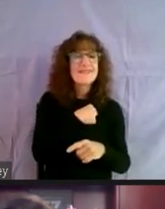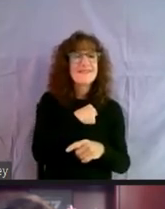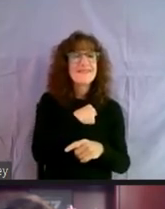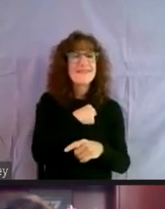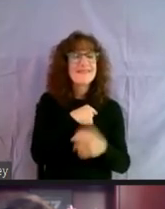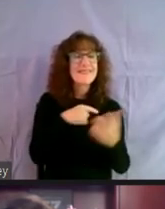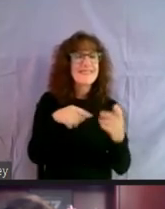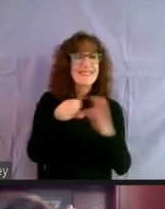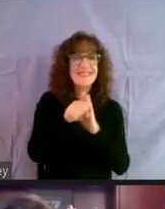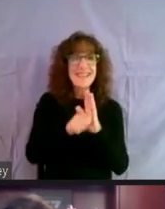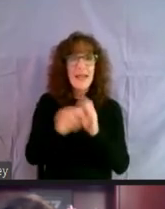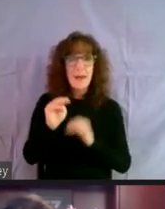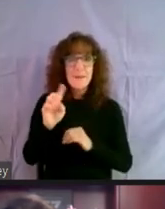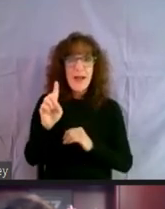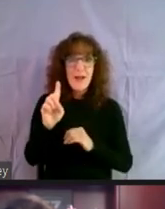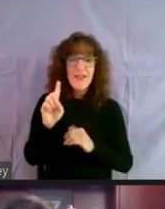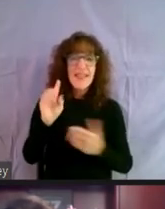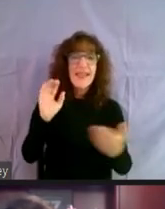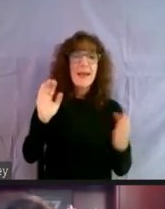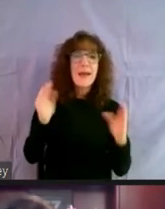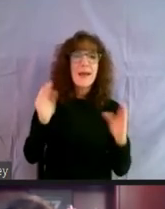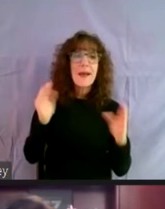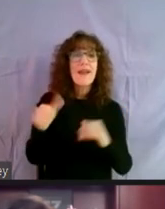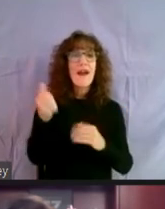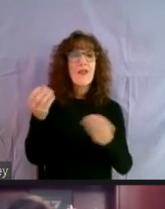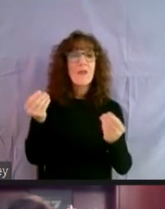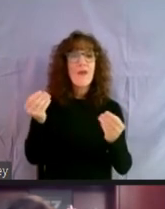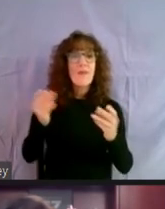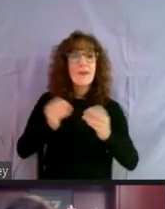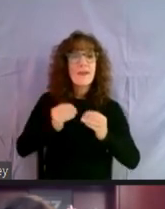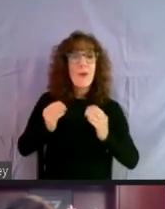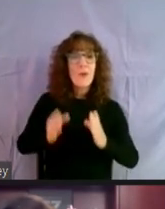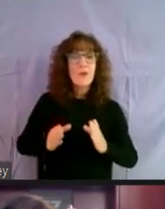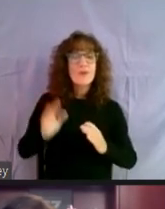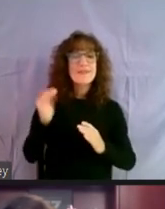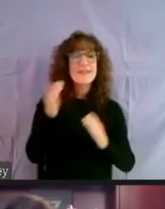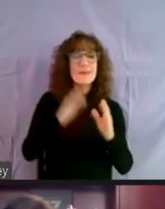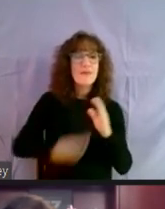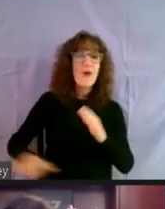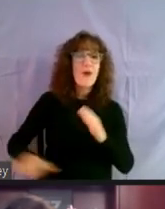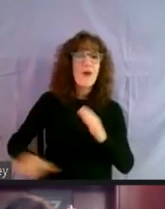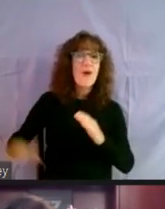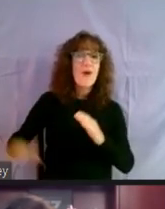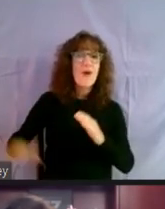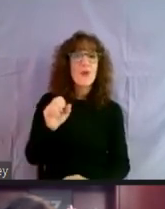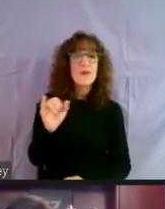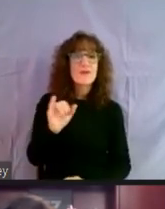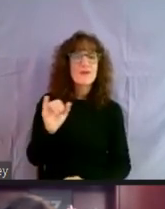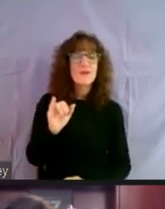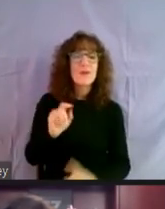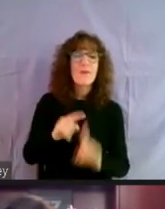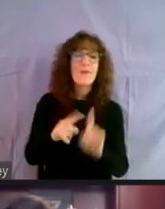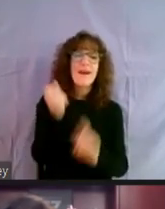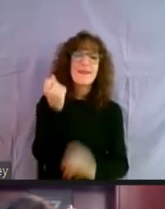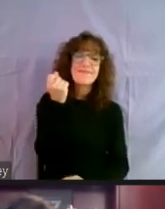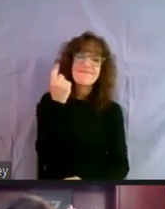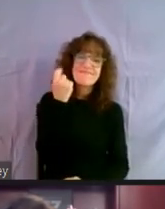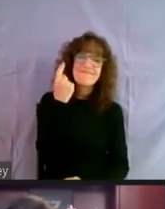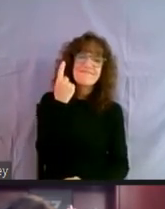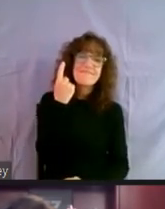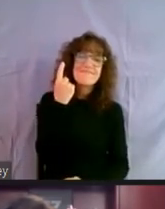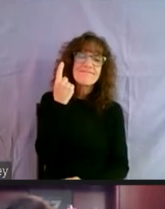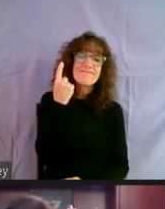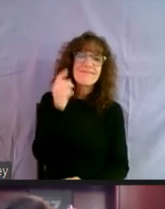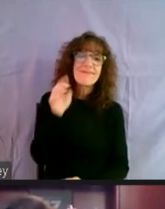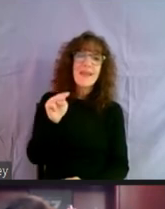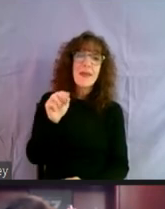also in the state of Maryland and comparing, you know, other properties and it seems to be nationally as well. However, I think that, you know, the